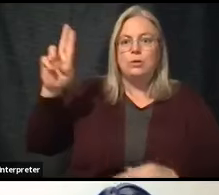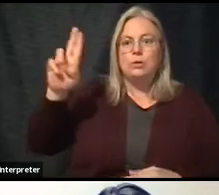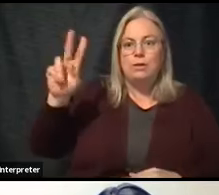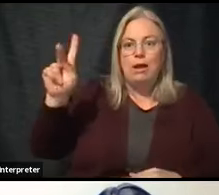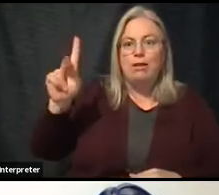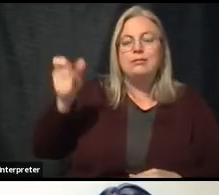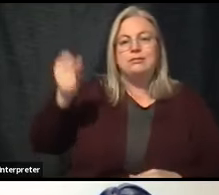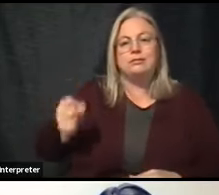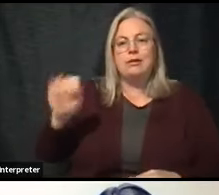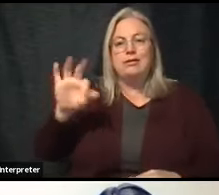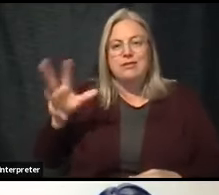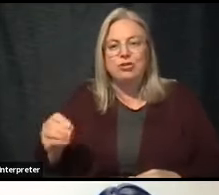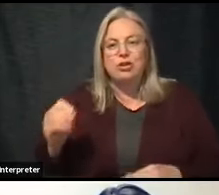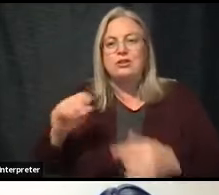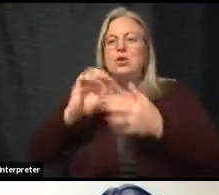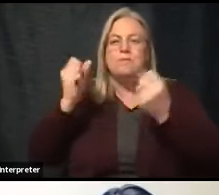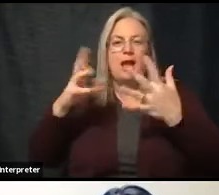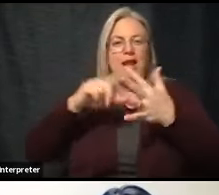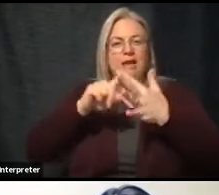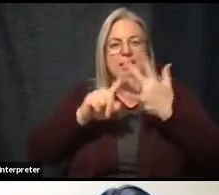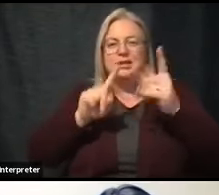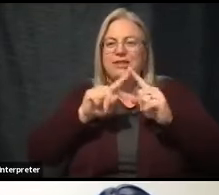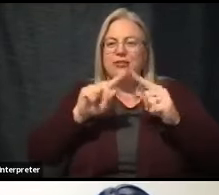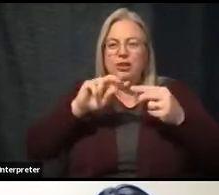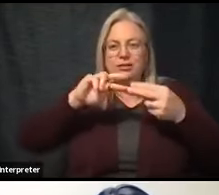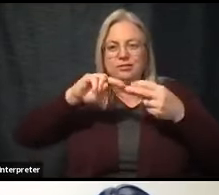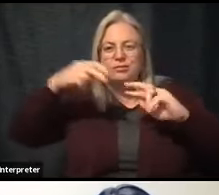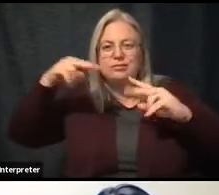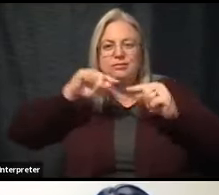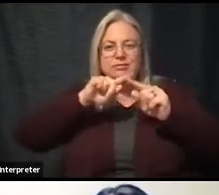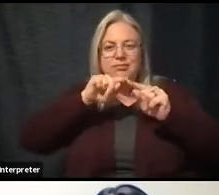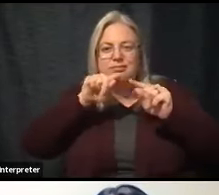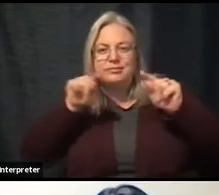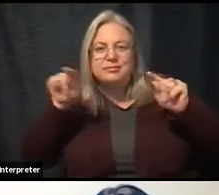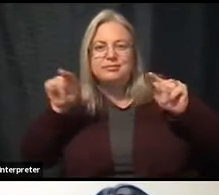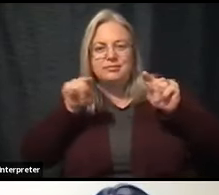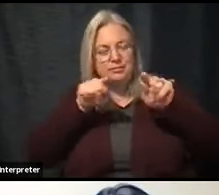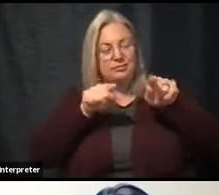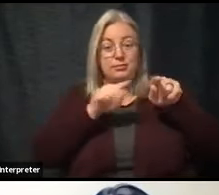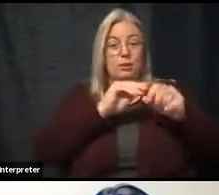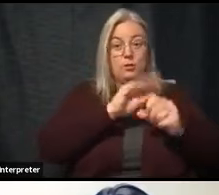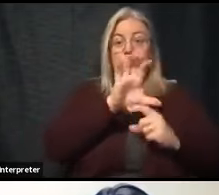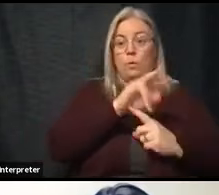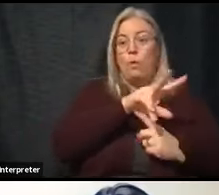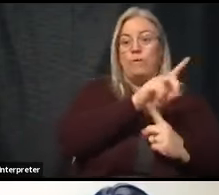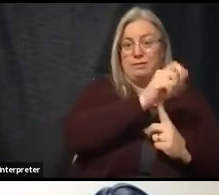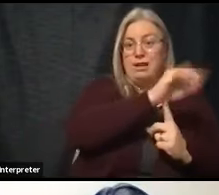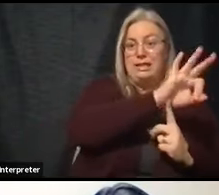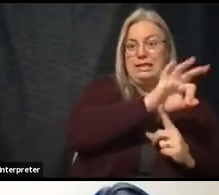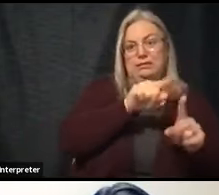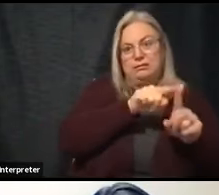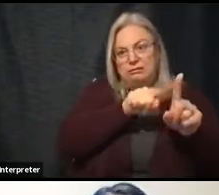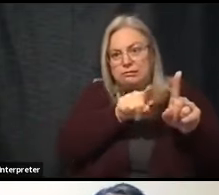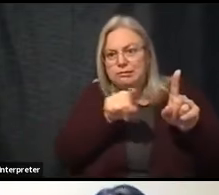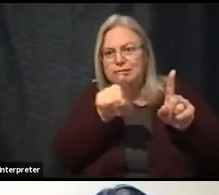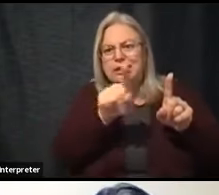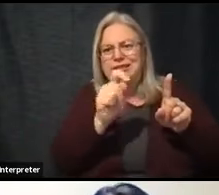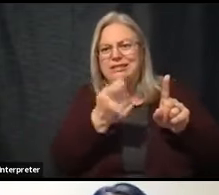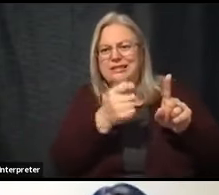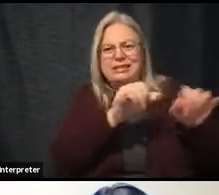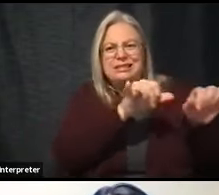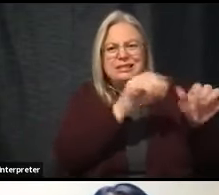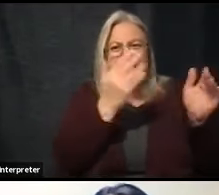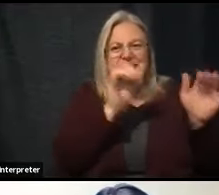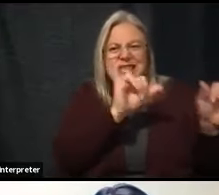Africa, the Brazil, so many variants that are out there. We have successfully, through a combination of effort, there's no magic